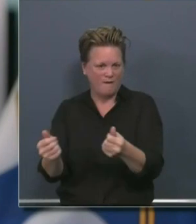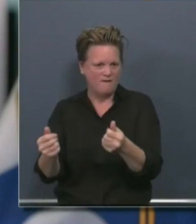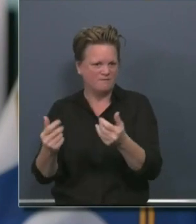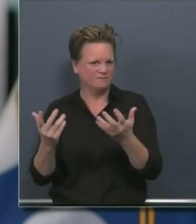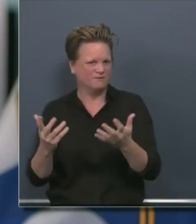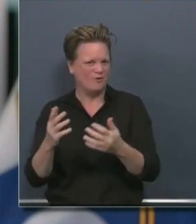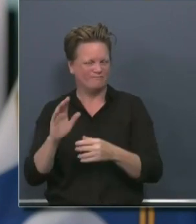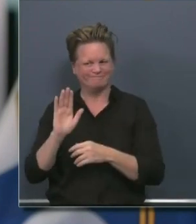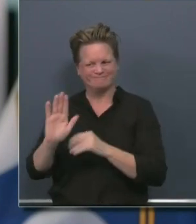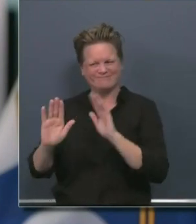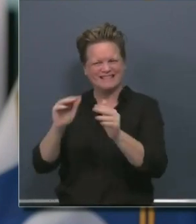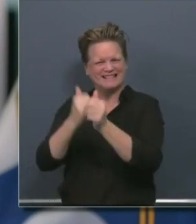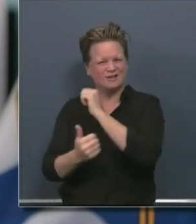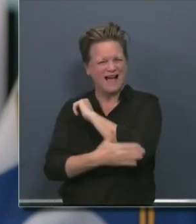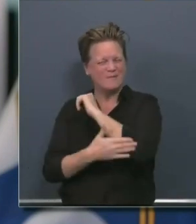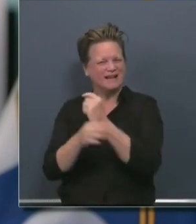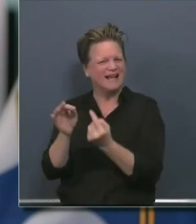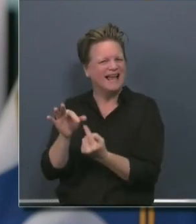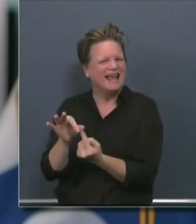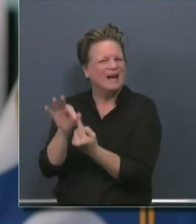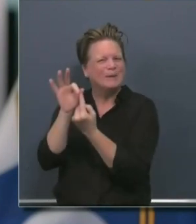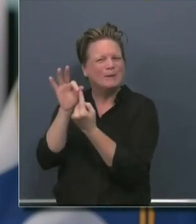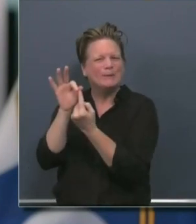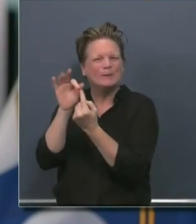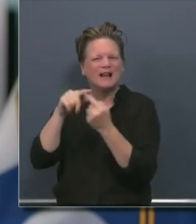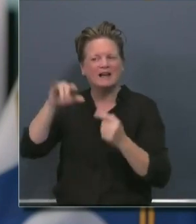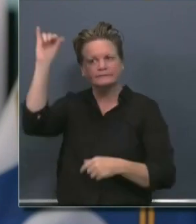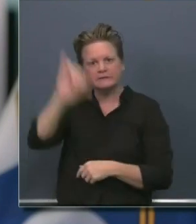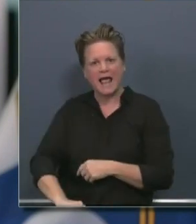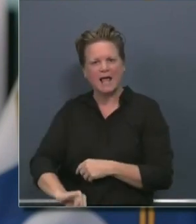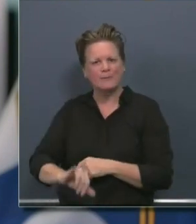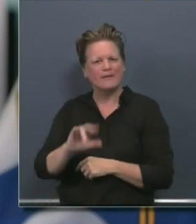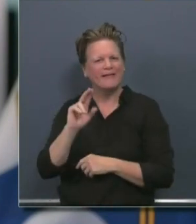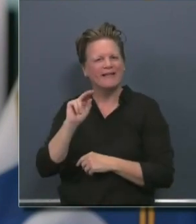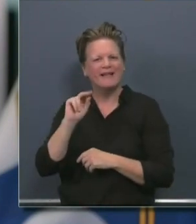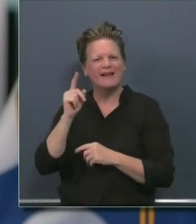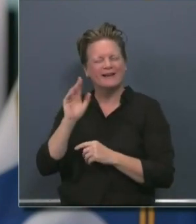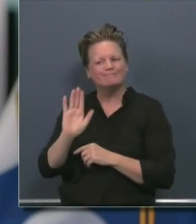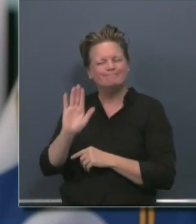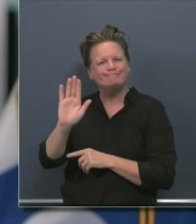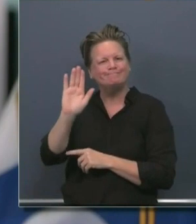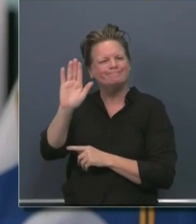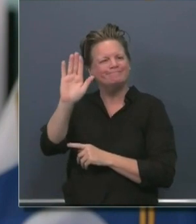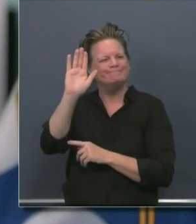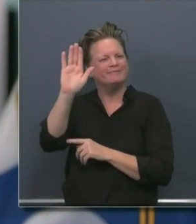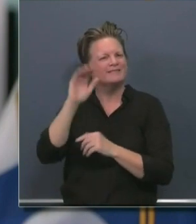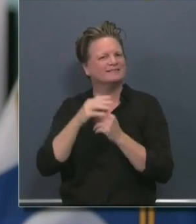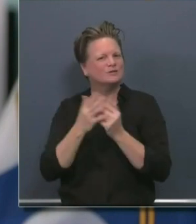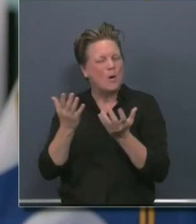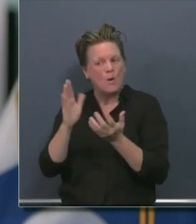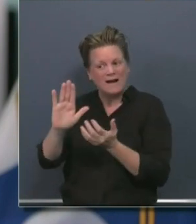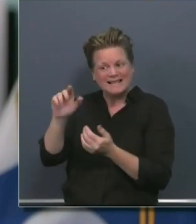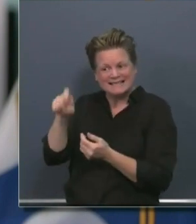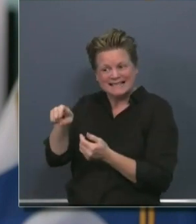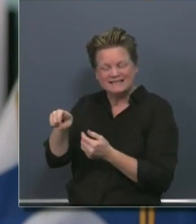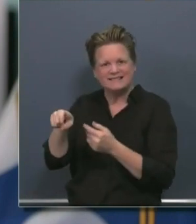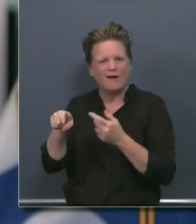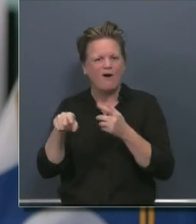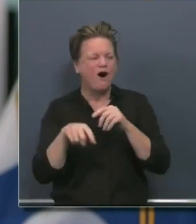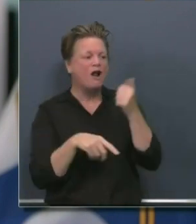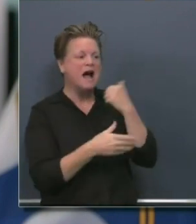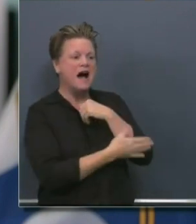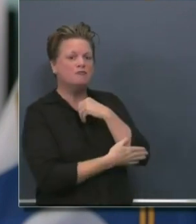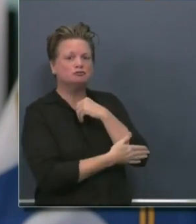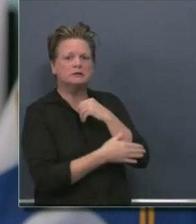Area as one example versus other parts of the state. But manufacturing broadly, uh, throughout the state of California, uh, is